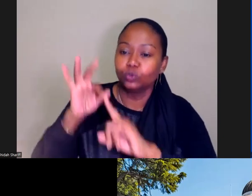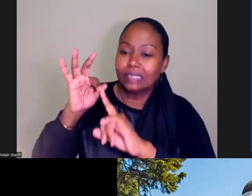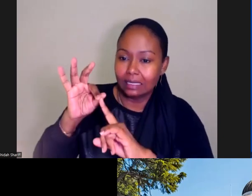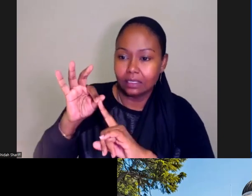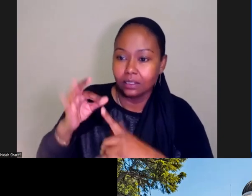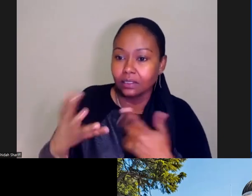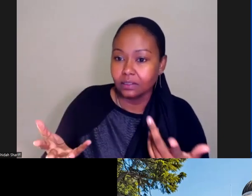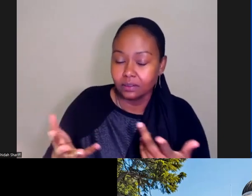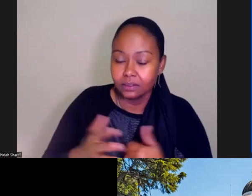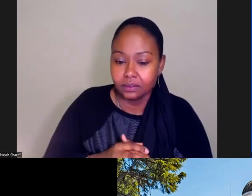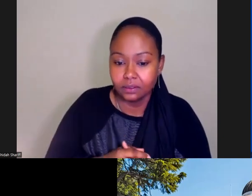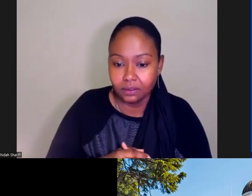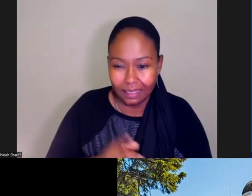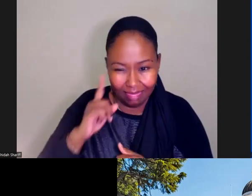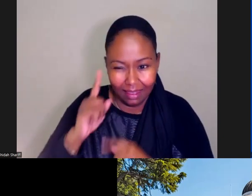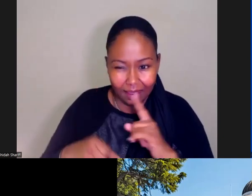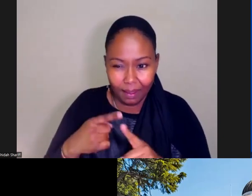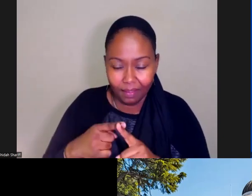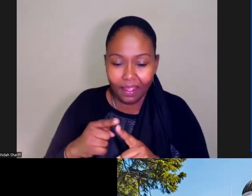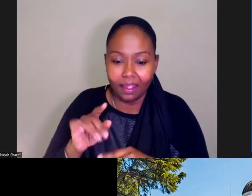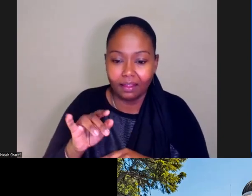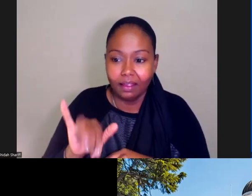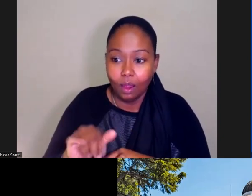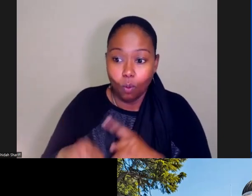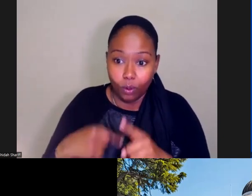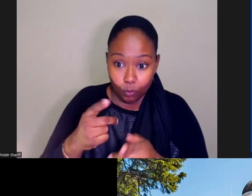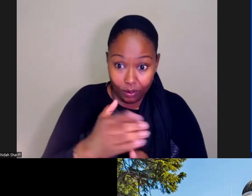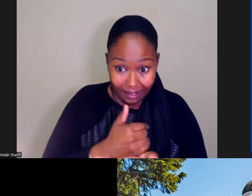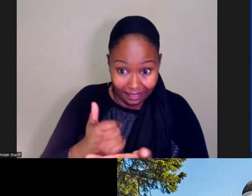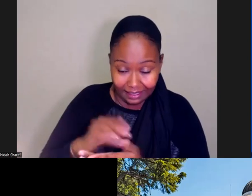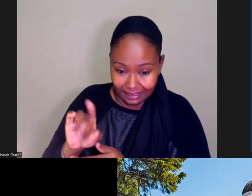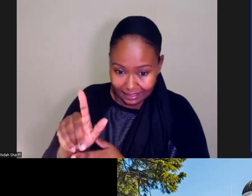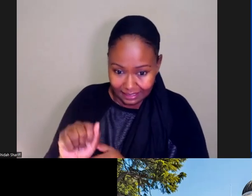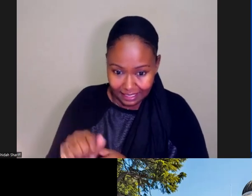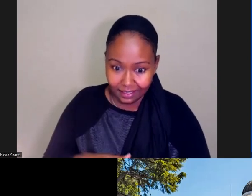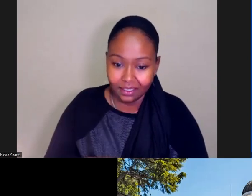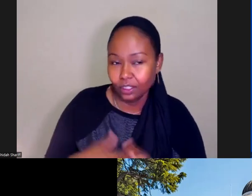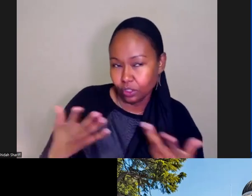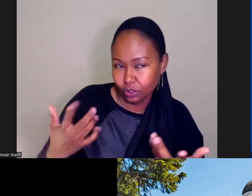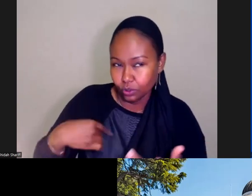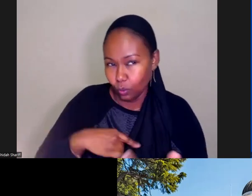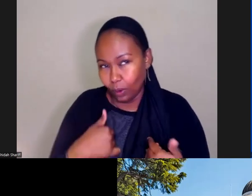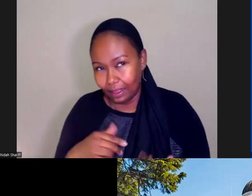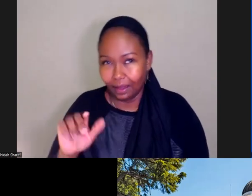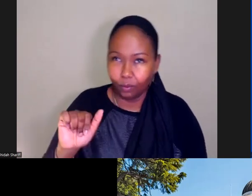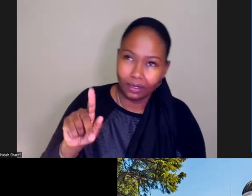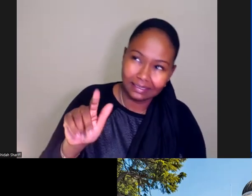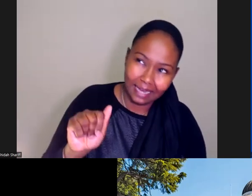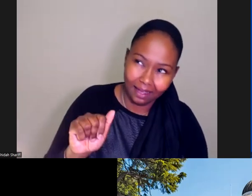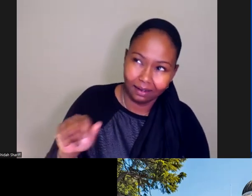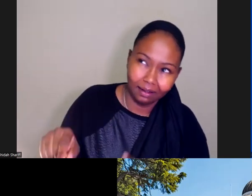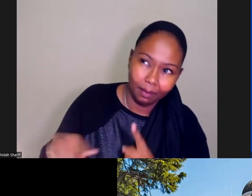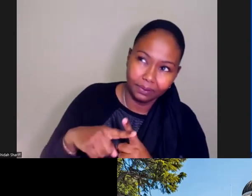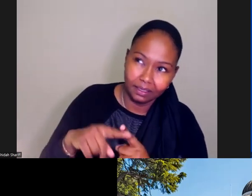about that as we're going through. So it's almost like data plus others, so like plus